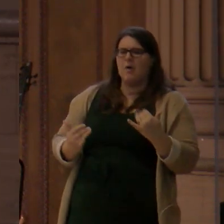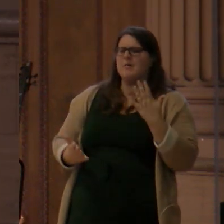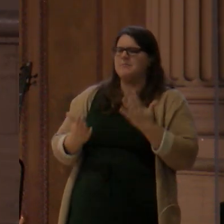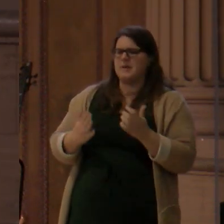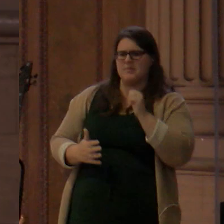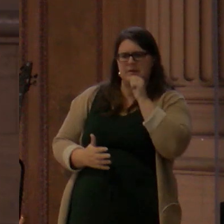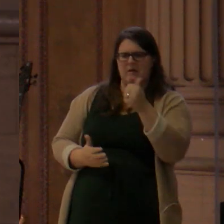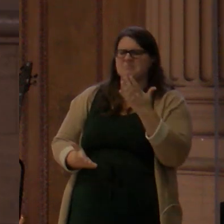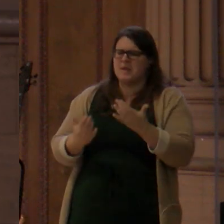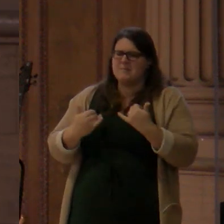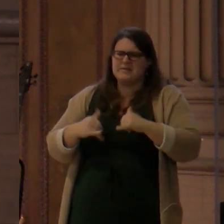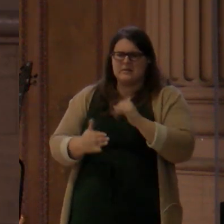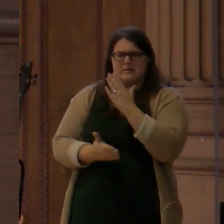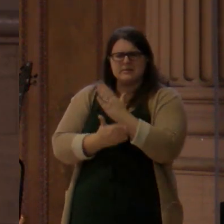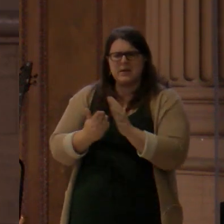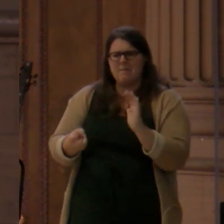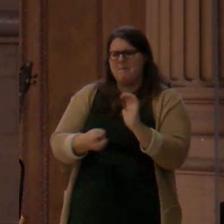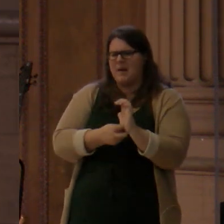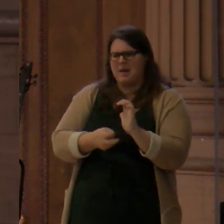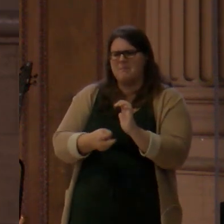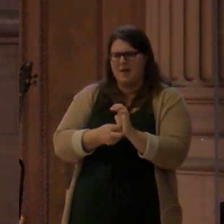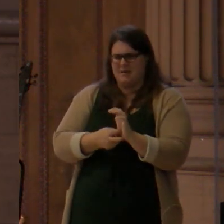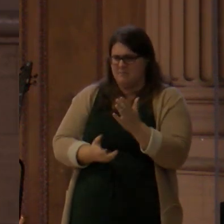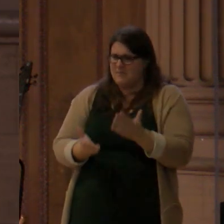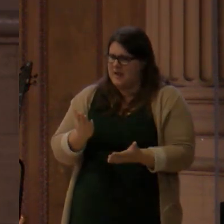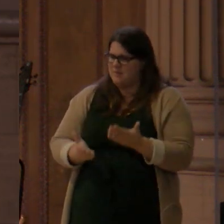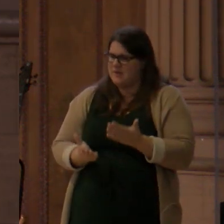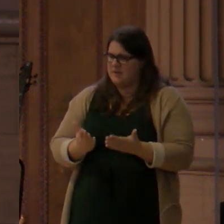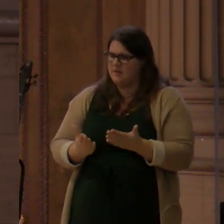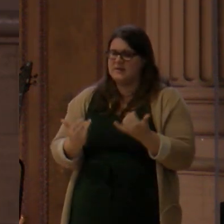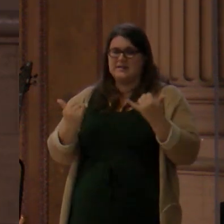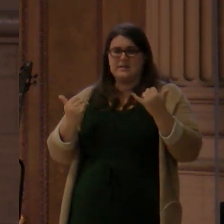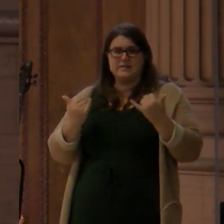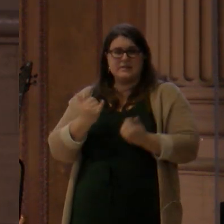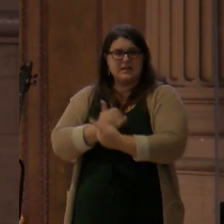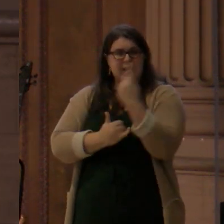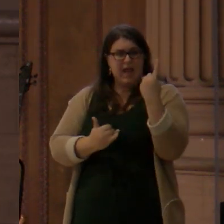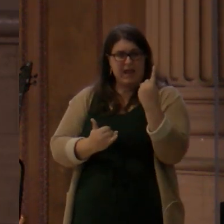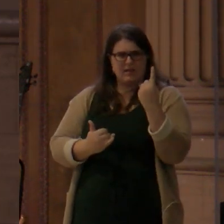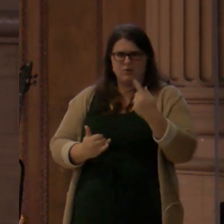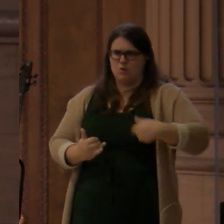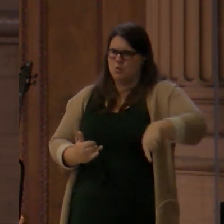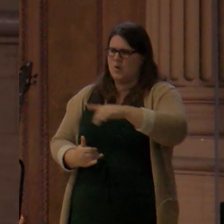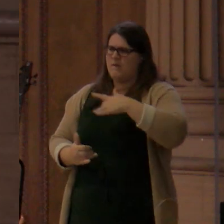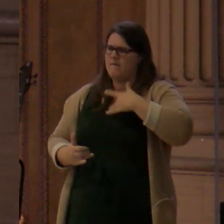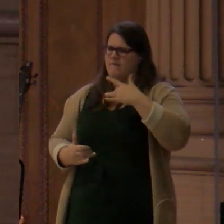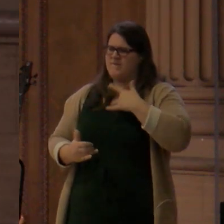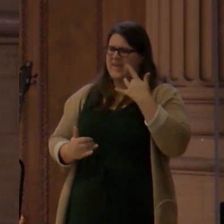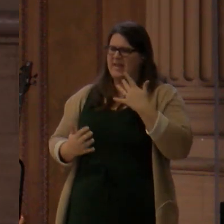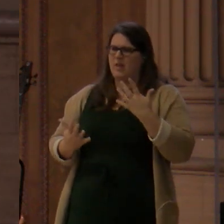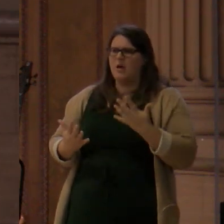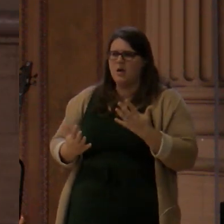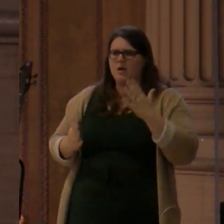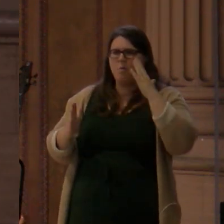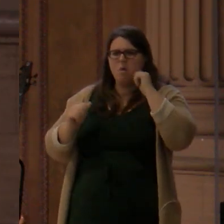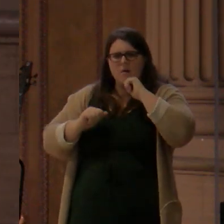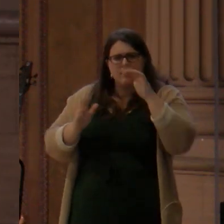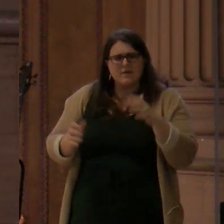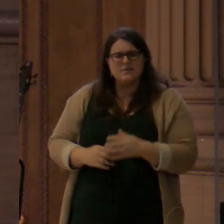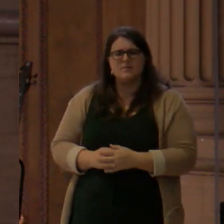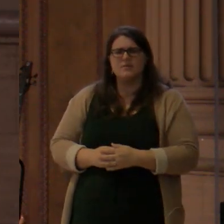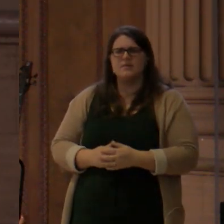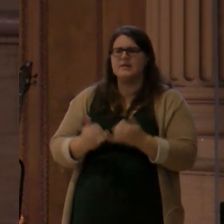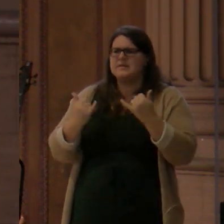Do you feel conquered by your sin today? Do you sense your enemy gloating over you this morning?